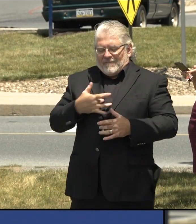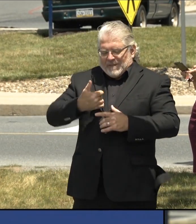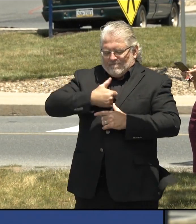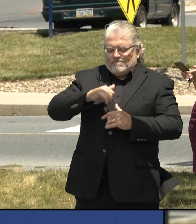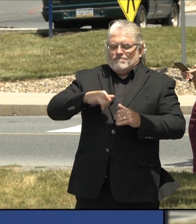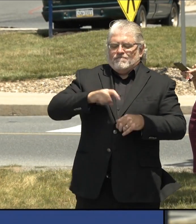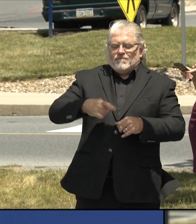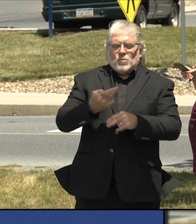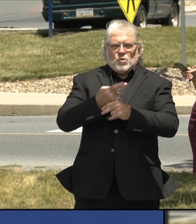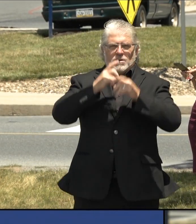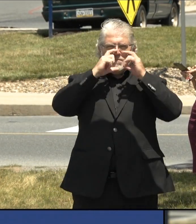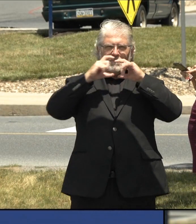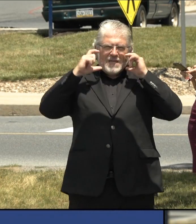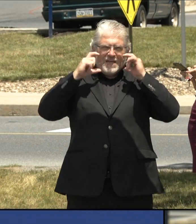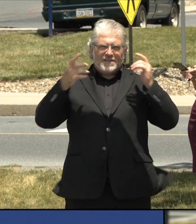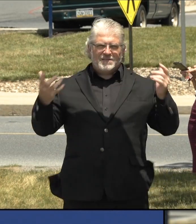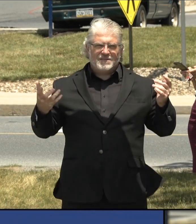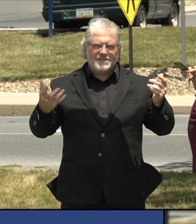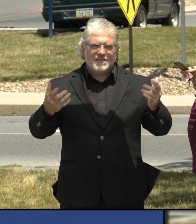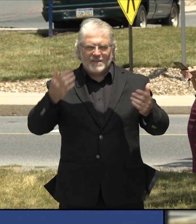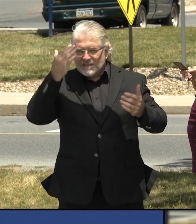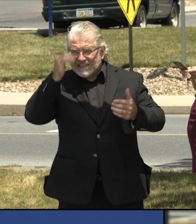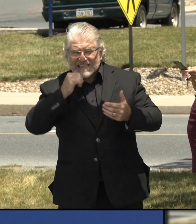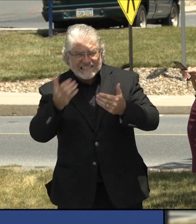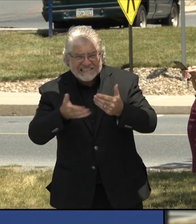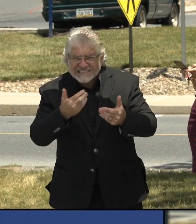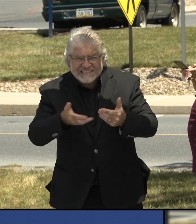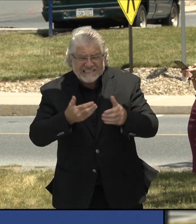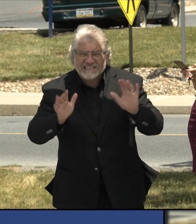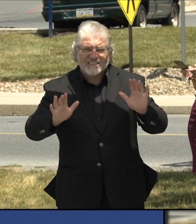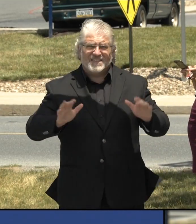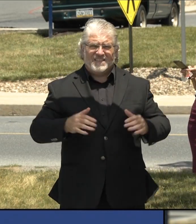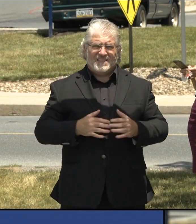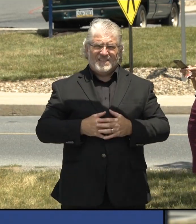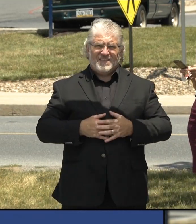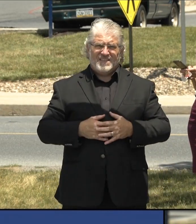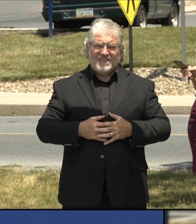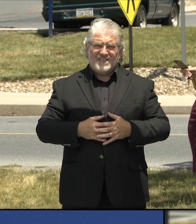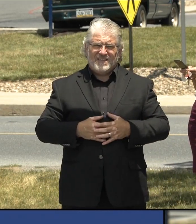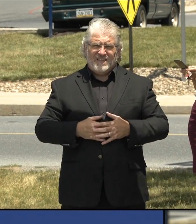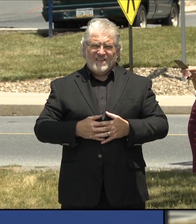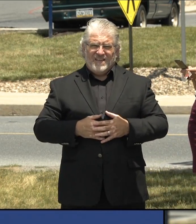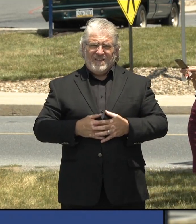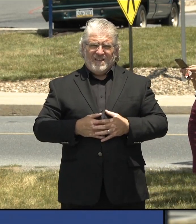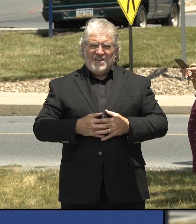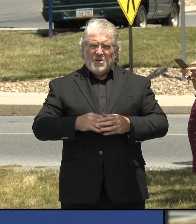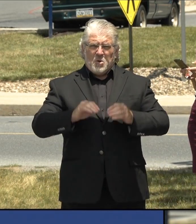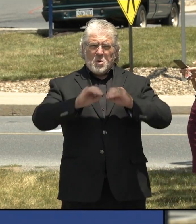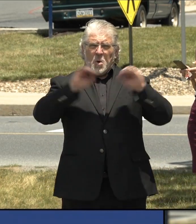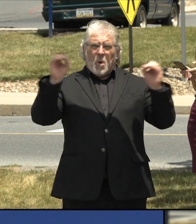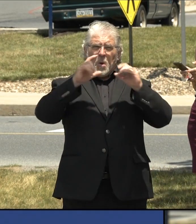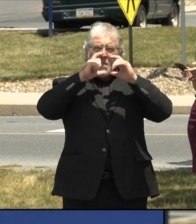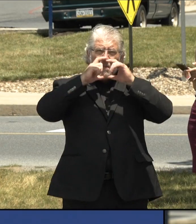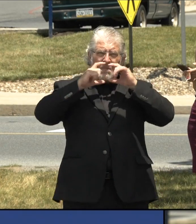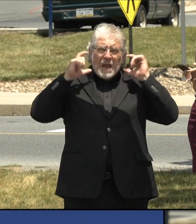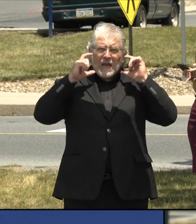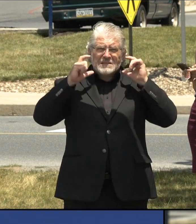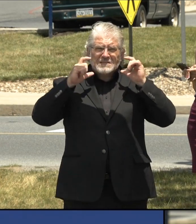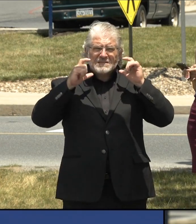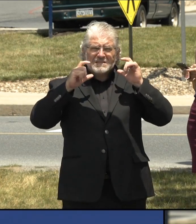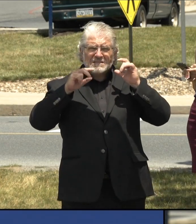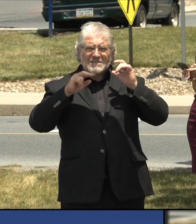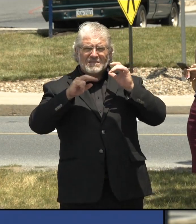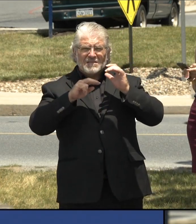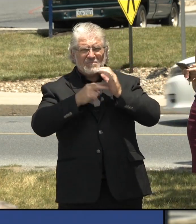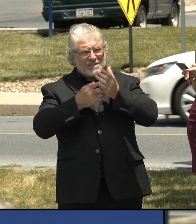It's not the same as not wearing a mask. On the other hand, not wearing a mask puts people around you at risk. You go to the store and you're not wearing a mask,